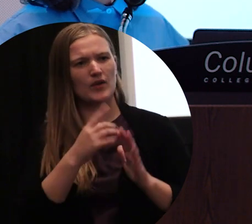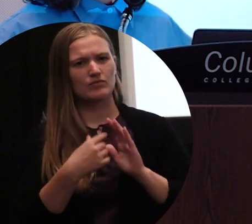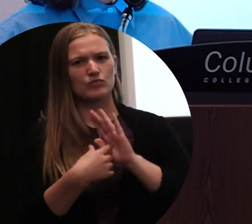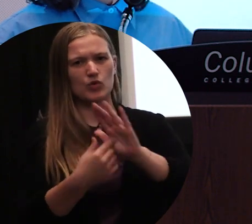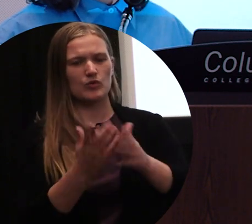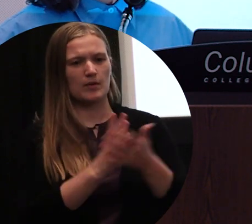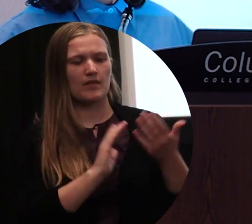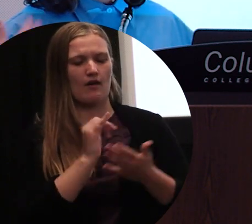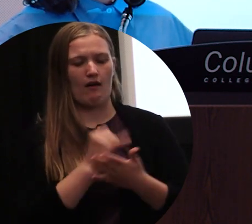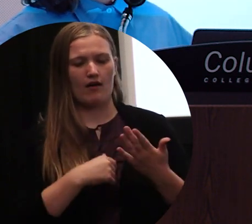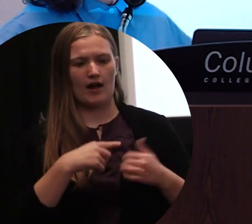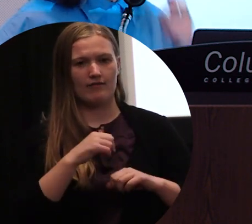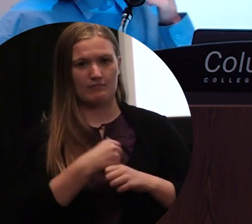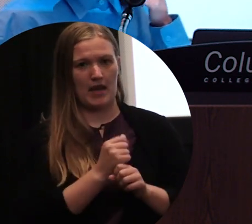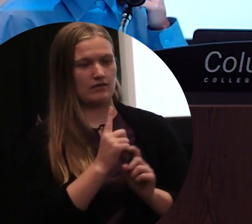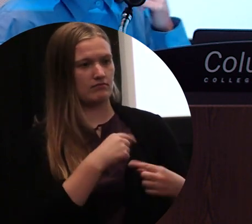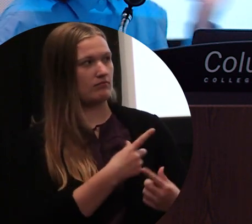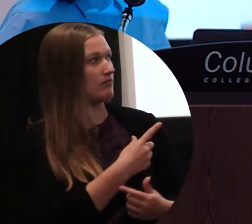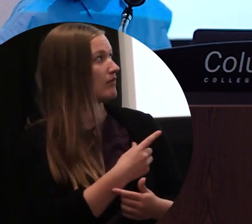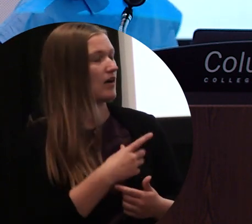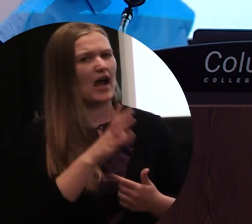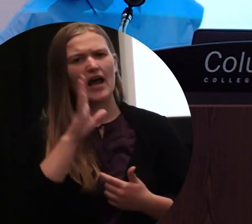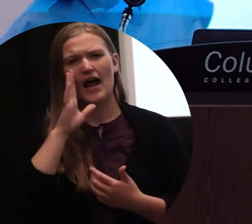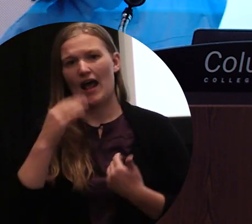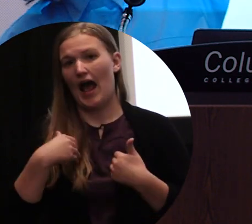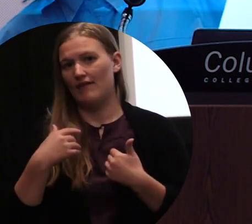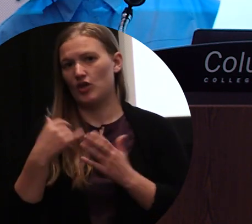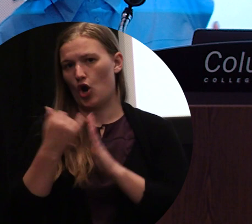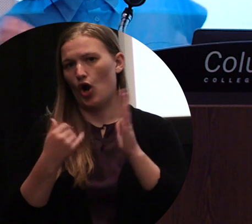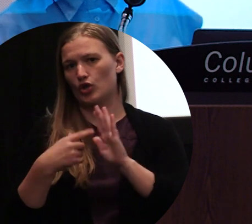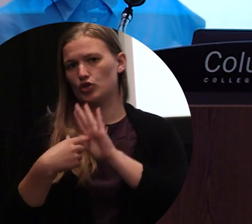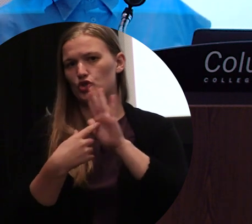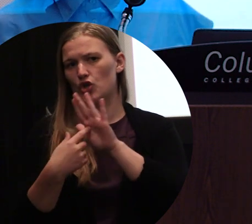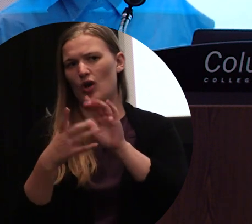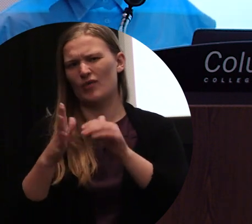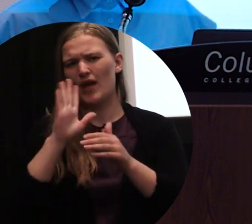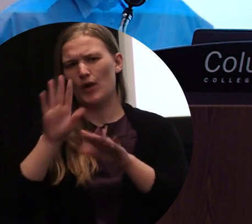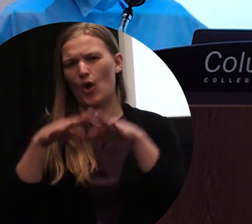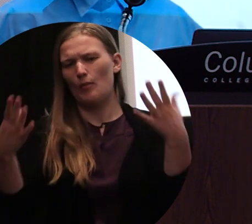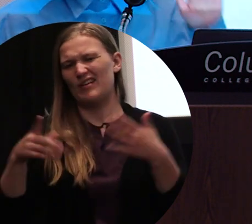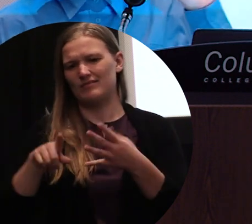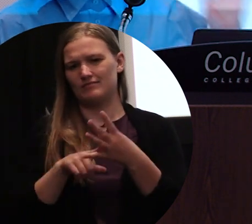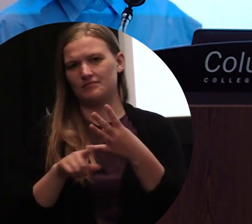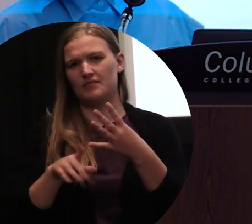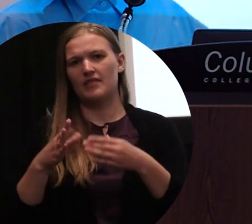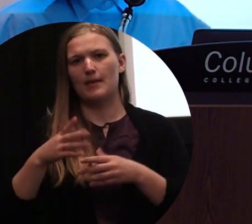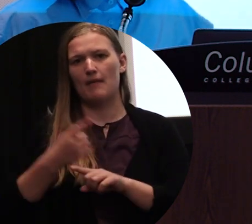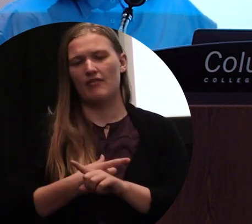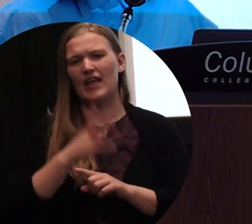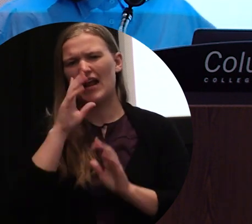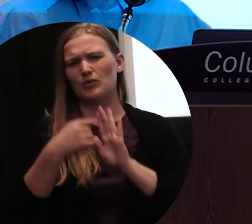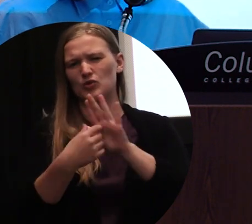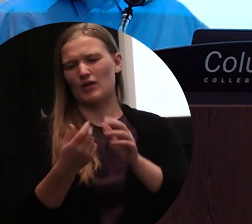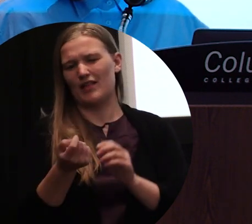making. And then I have an upcoming show that I'm going to talk about. But the show is opening at the end of this month. And this is a little bit of information.